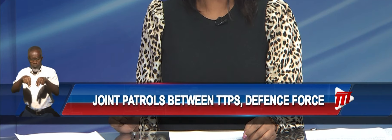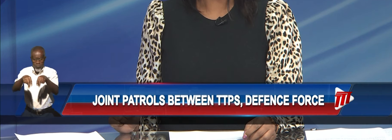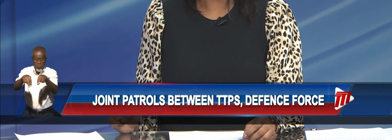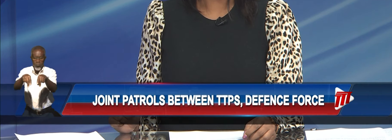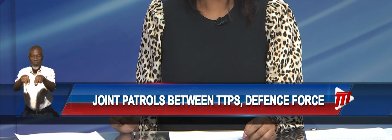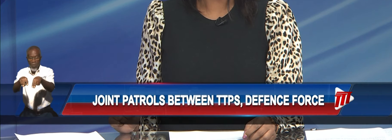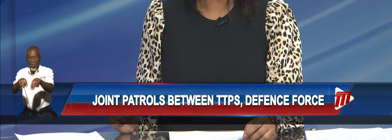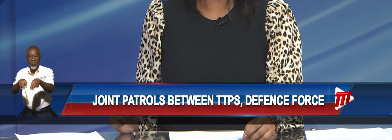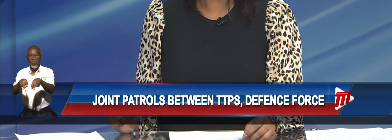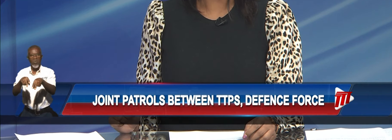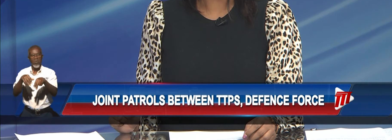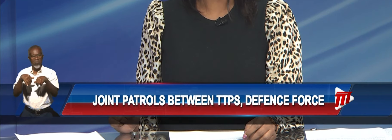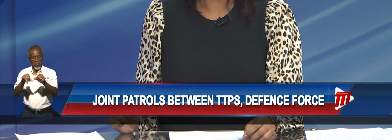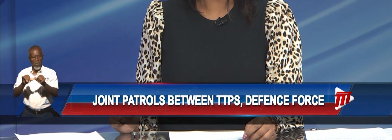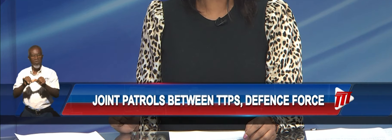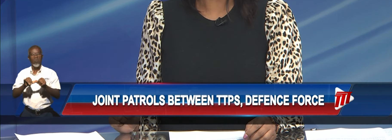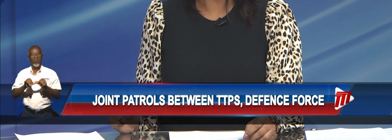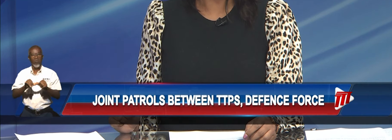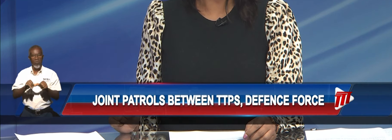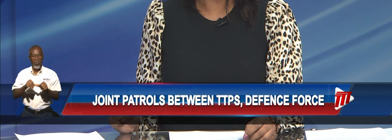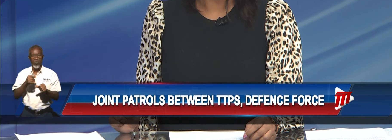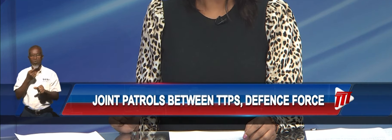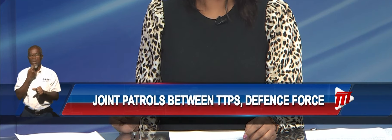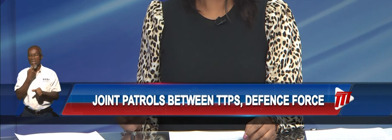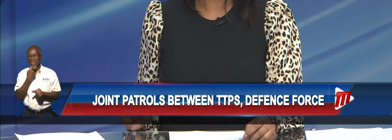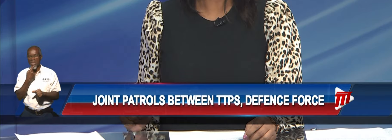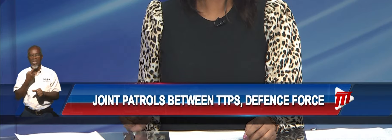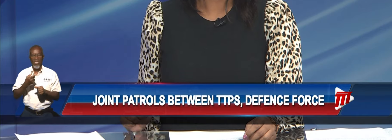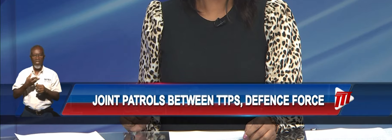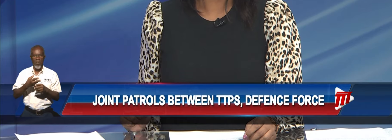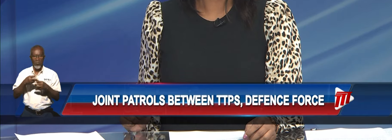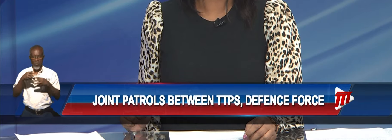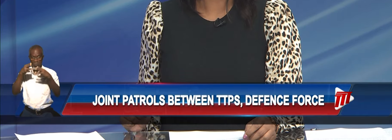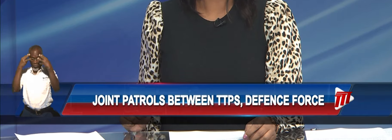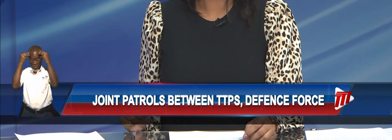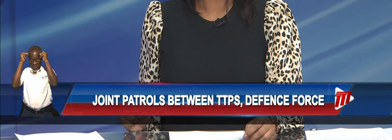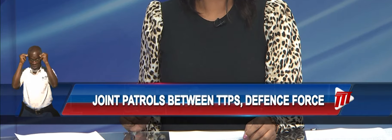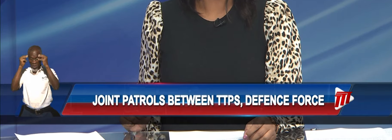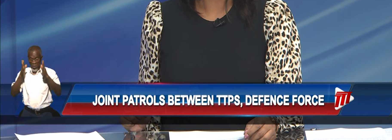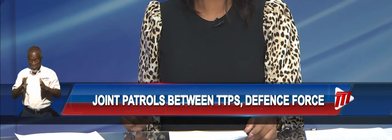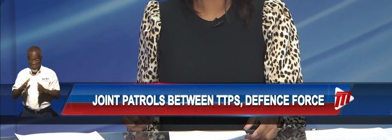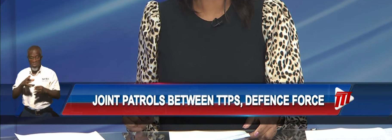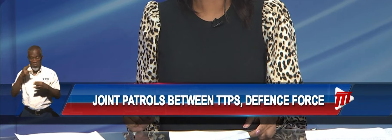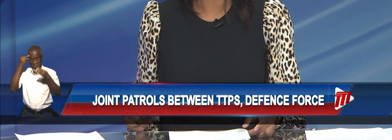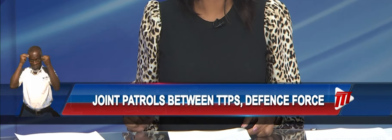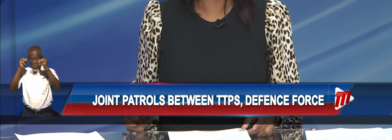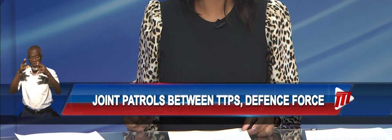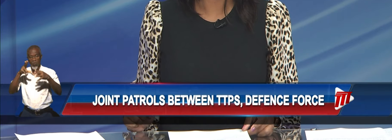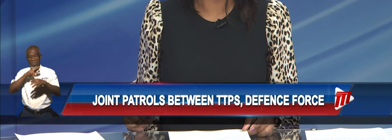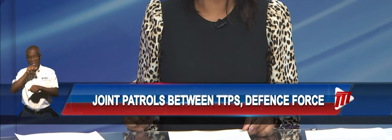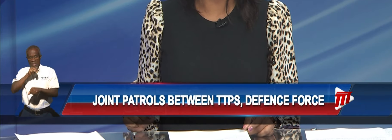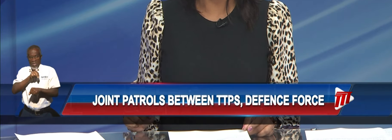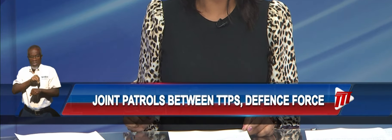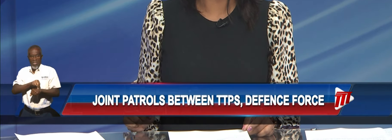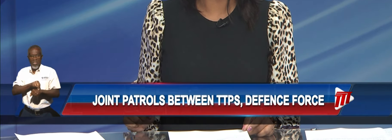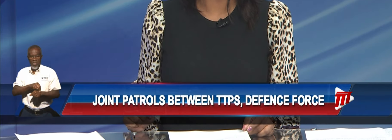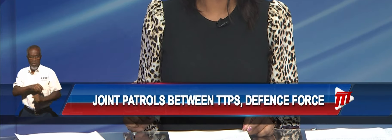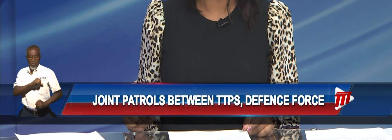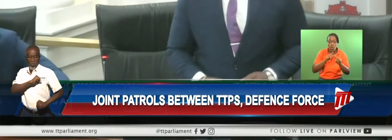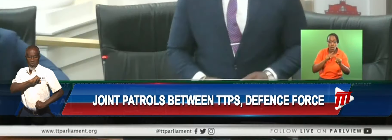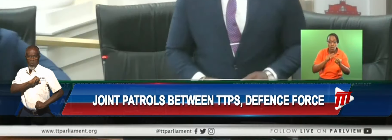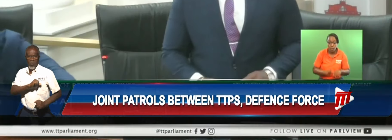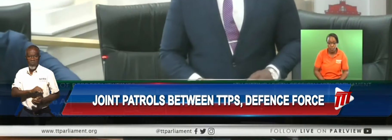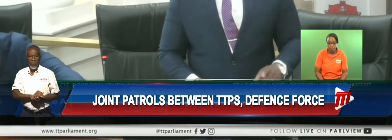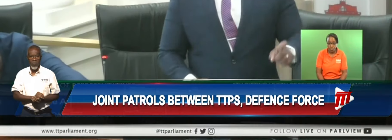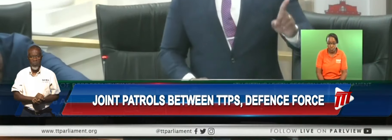confirmed by Keith Scotland, minister in the Ministry of National Security, during his response to the 2024-2025 fiscal package.